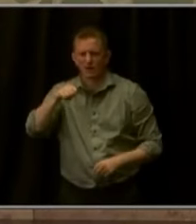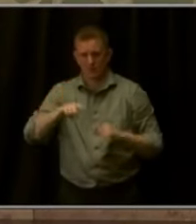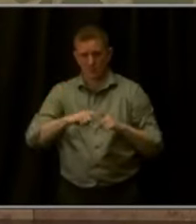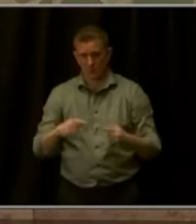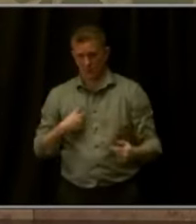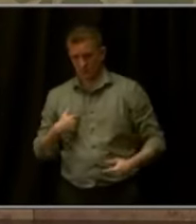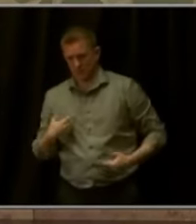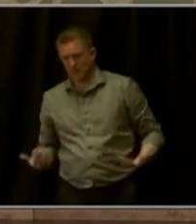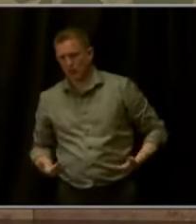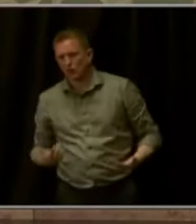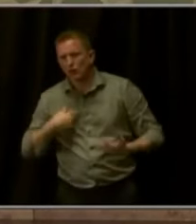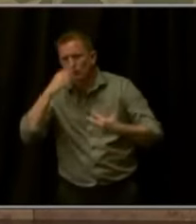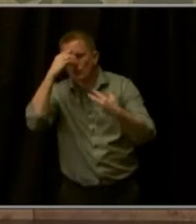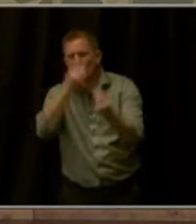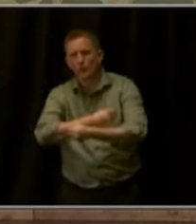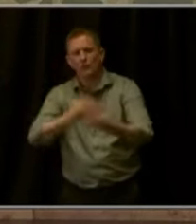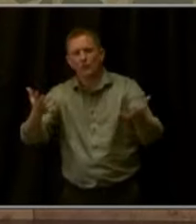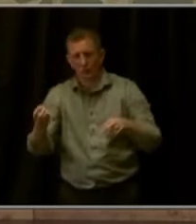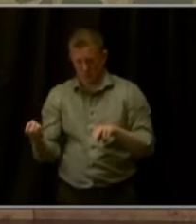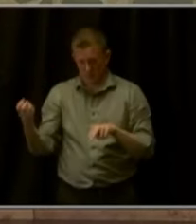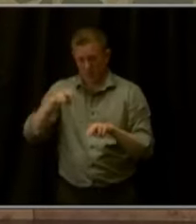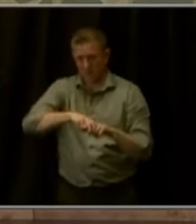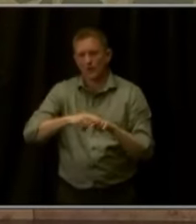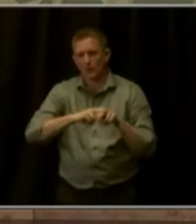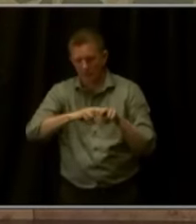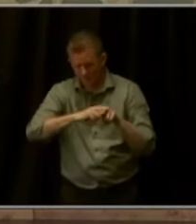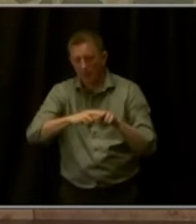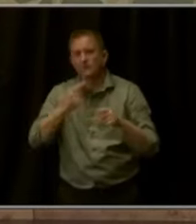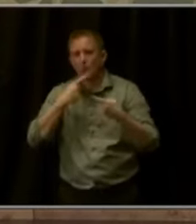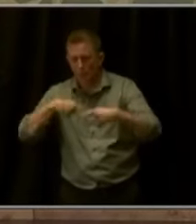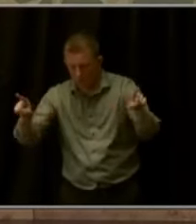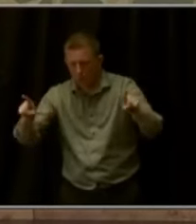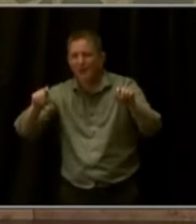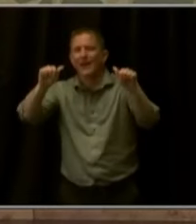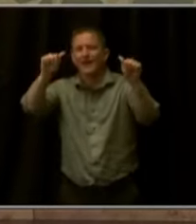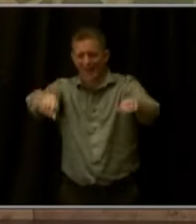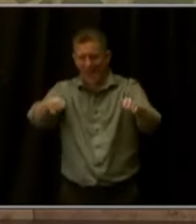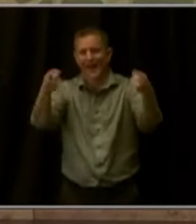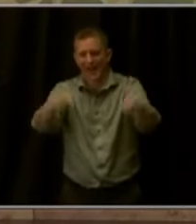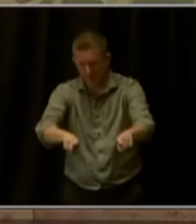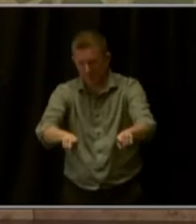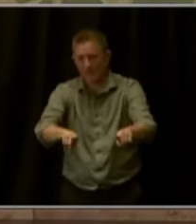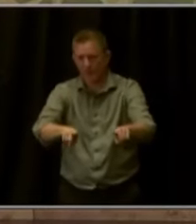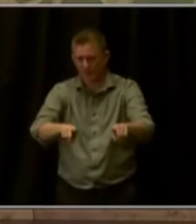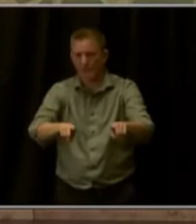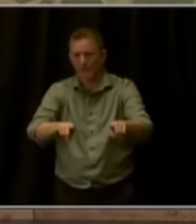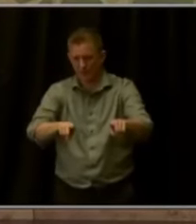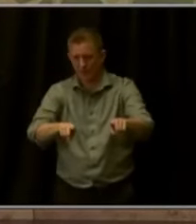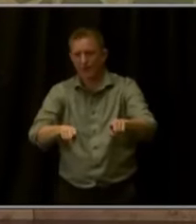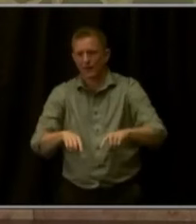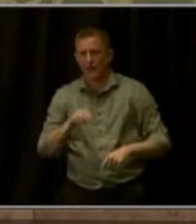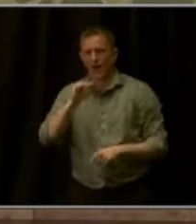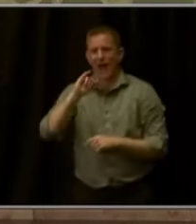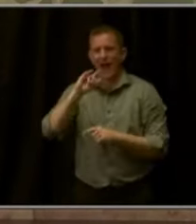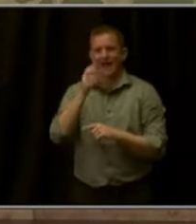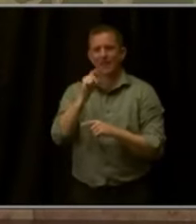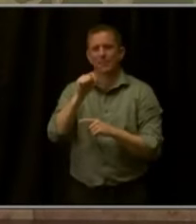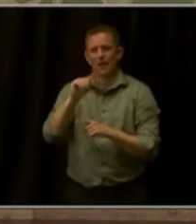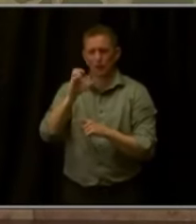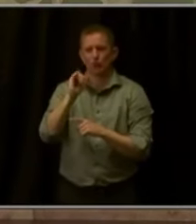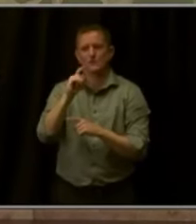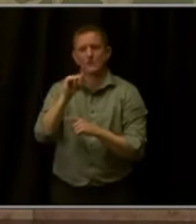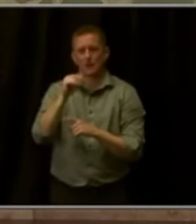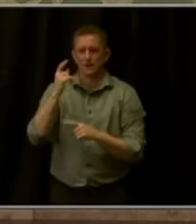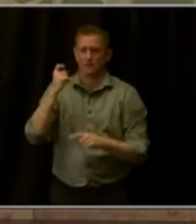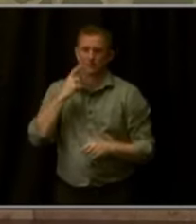service that works is within reach. Agatha Christie wrote, to travel by train is to see nature and human beings, in fact, to see